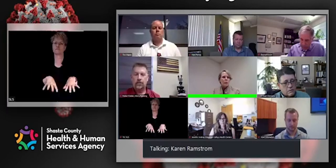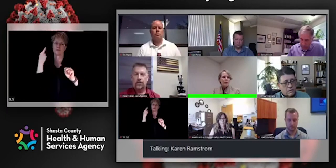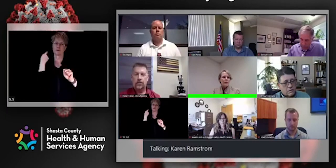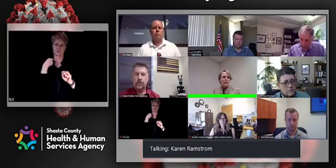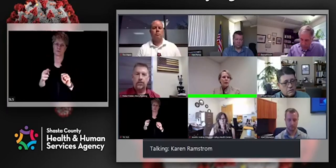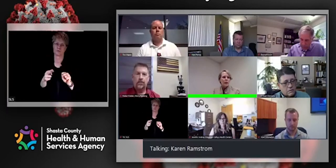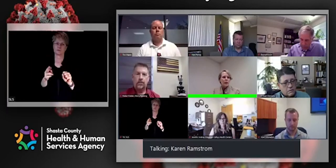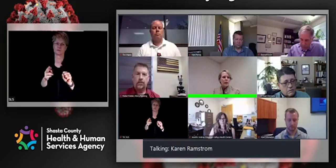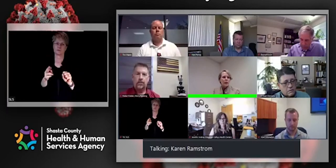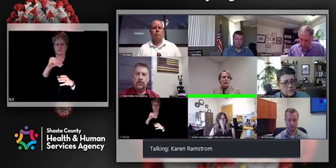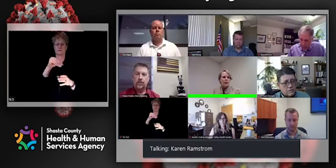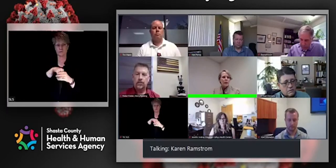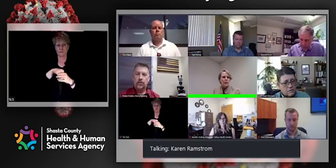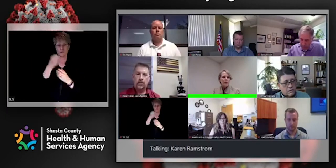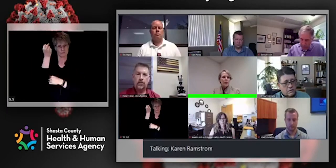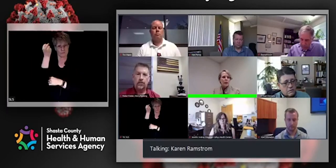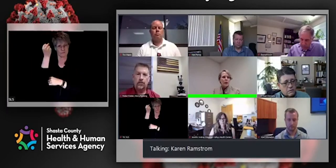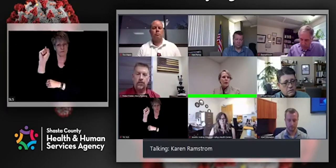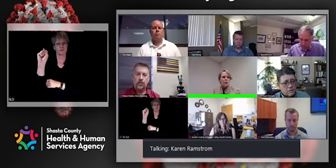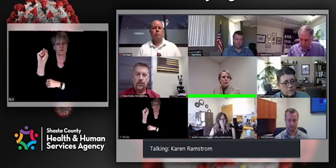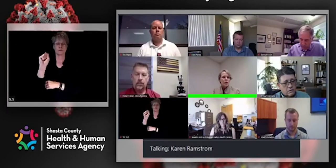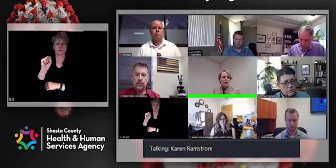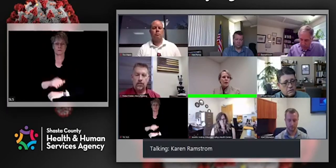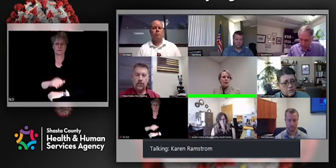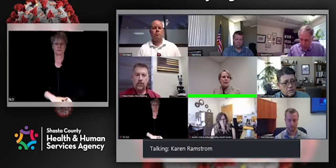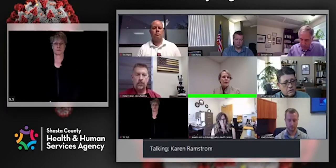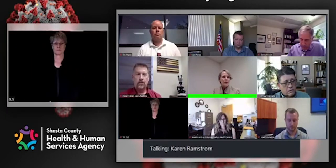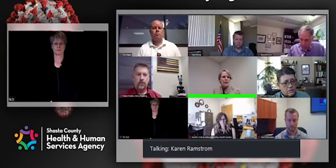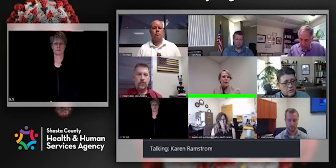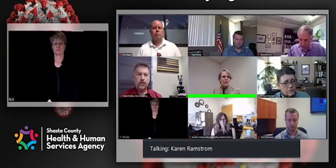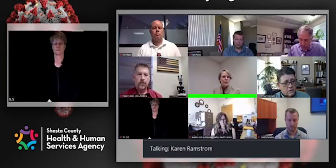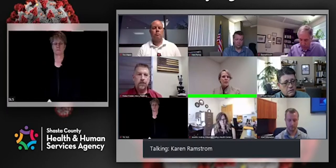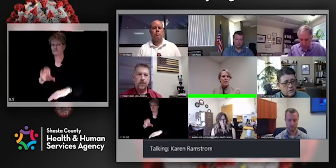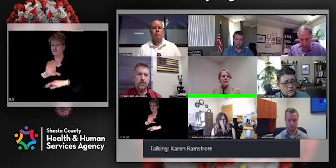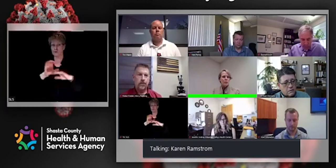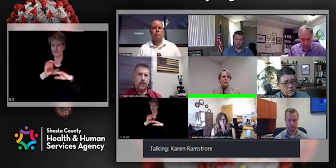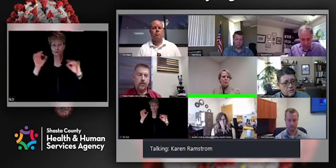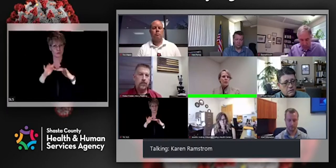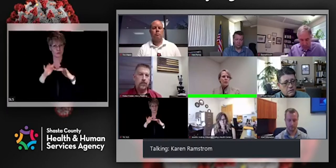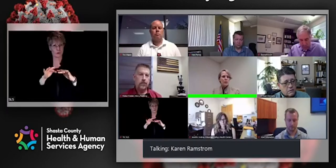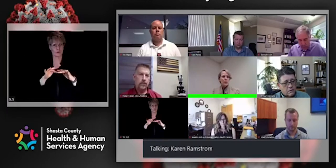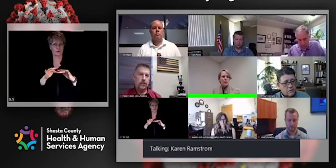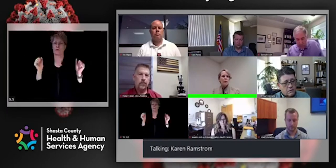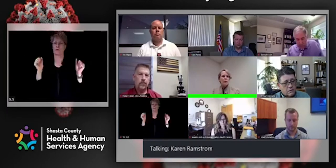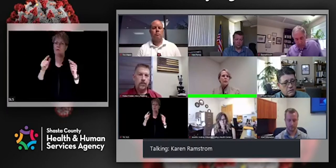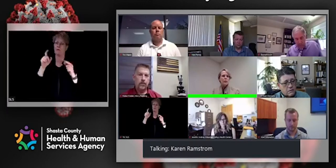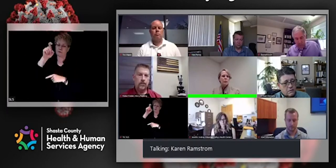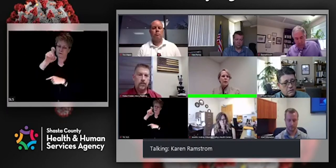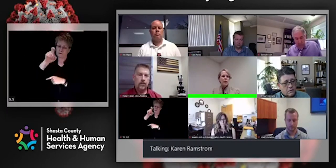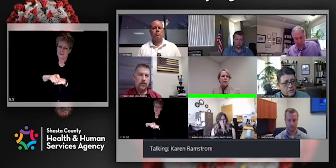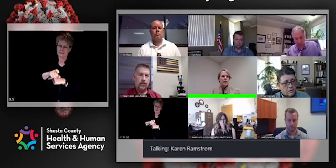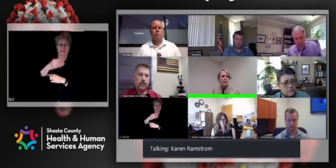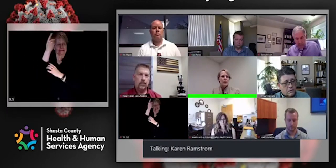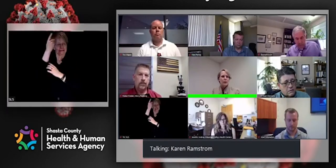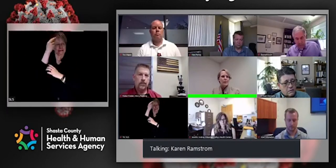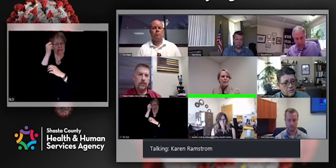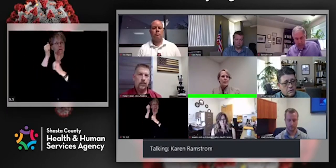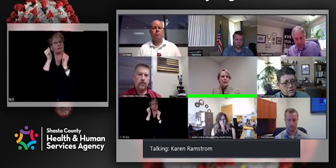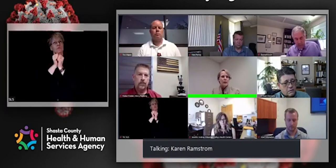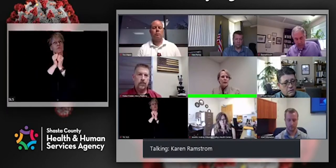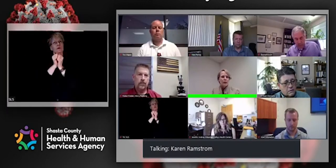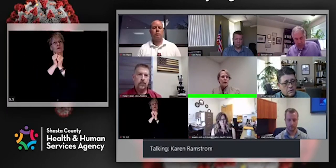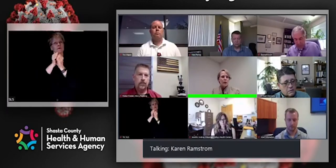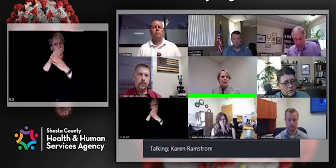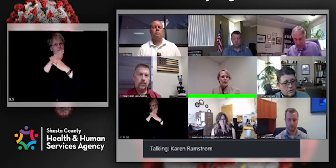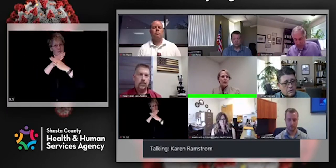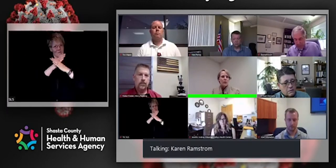protests and church gatherings. And those need to be done with specific prevention parameters in place,